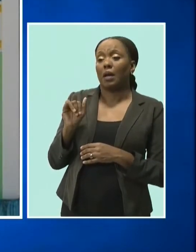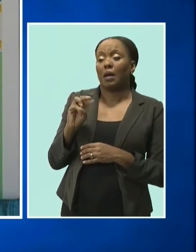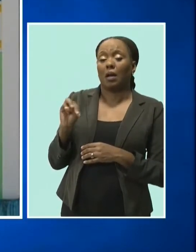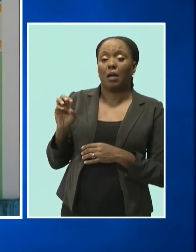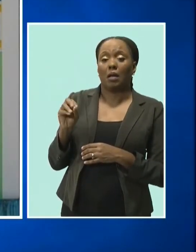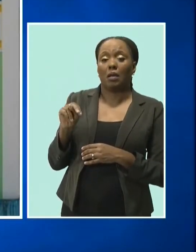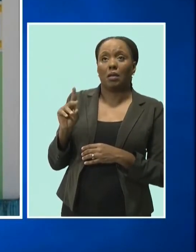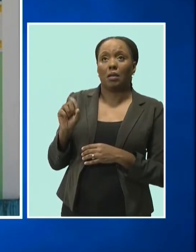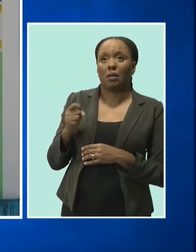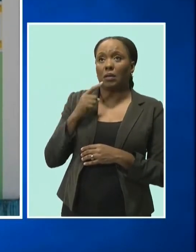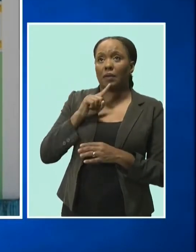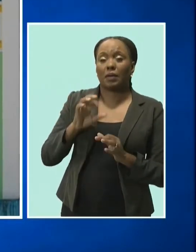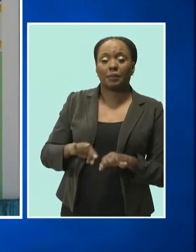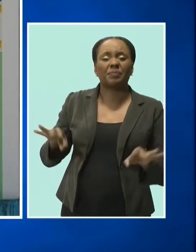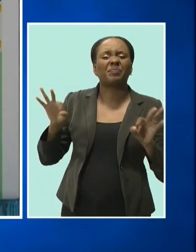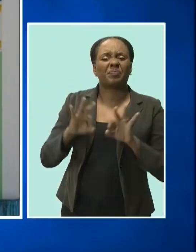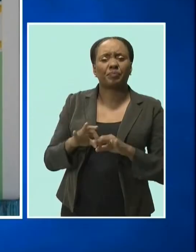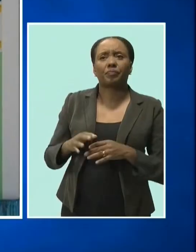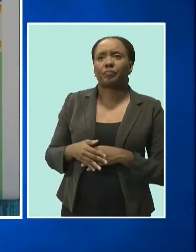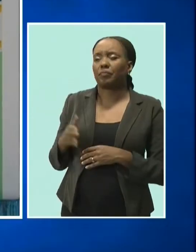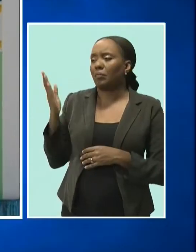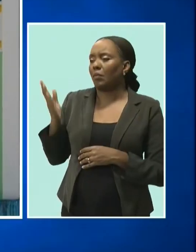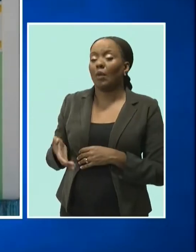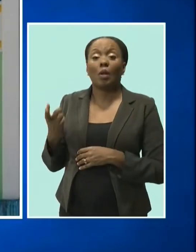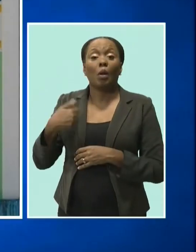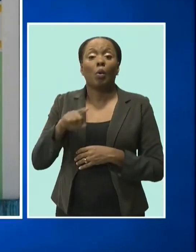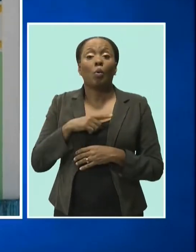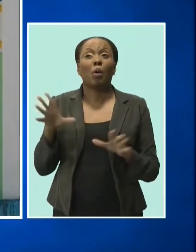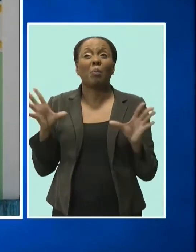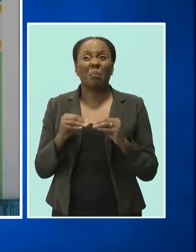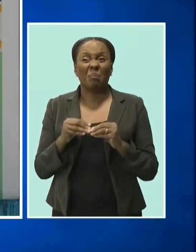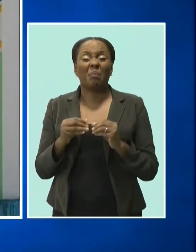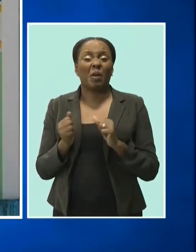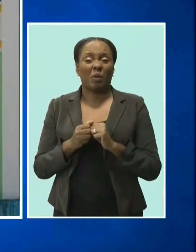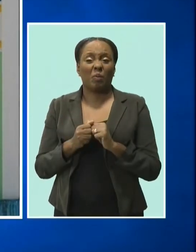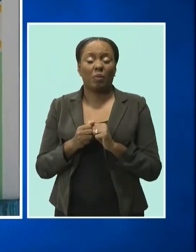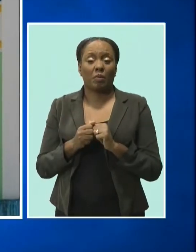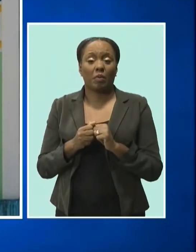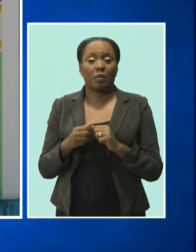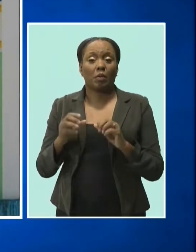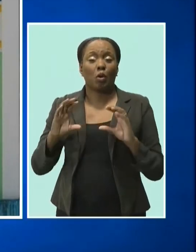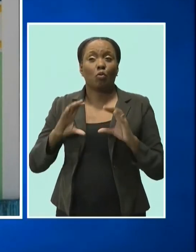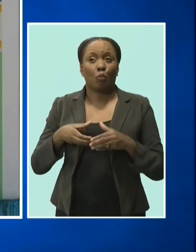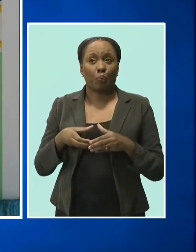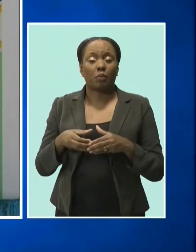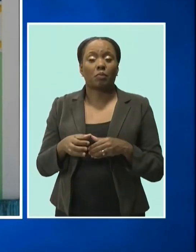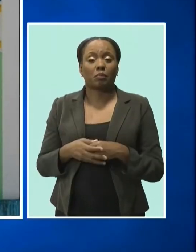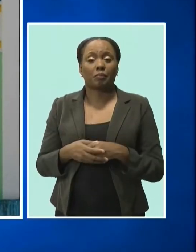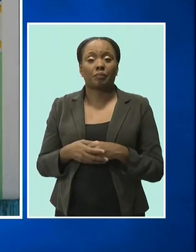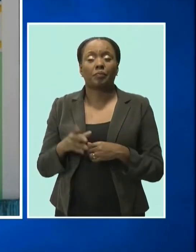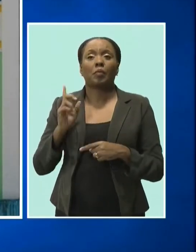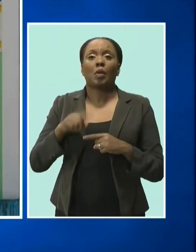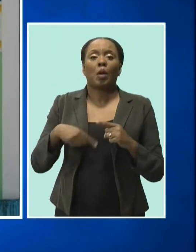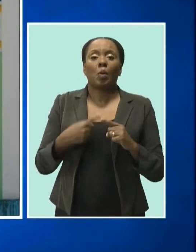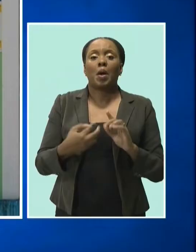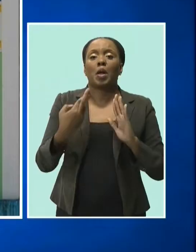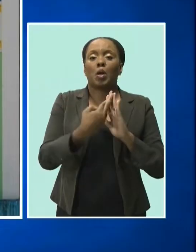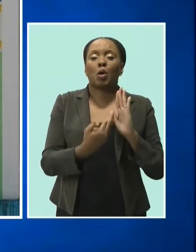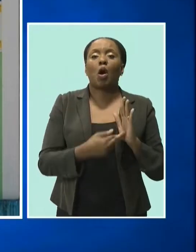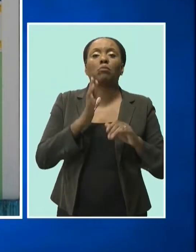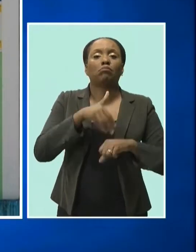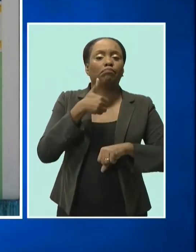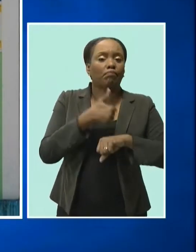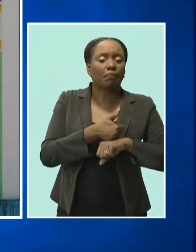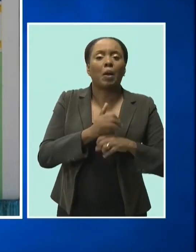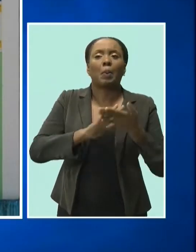We had a meeting with these say-net fishers and we agreed that once these regulations are put into law,